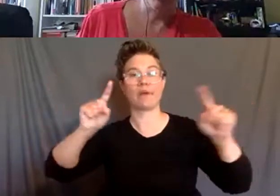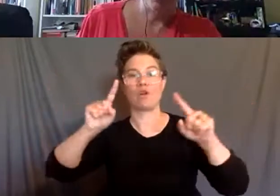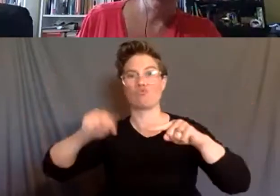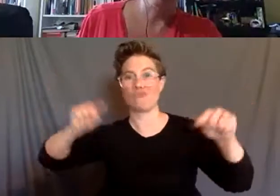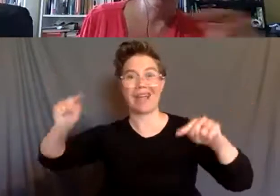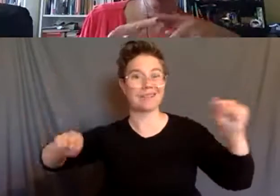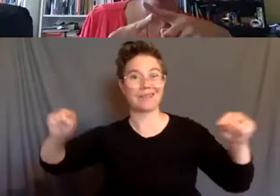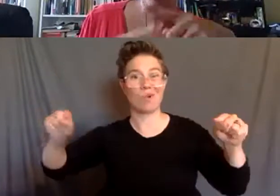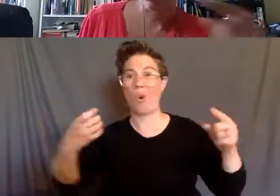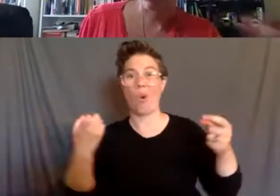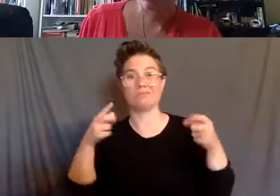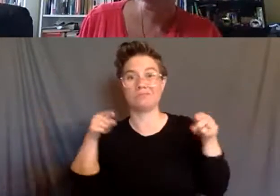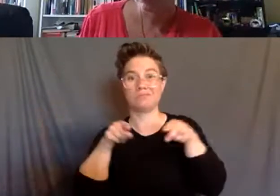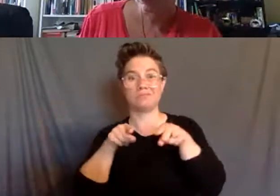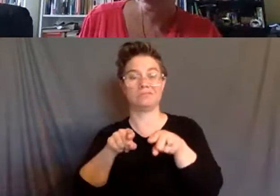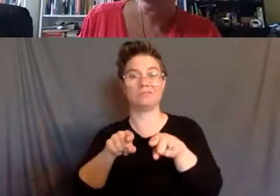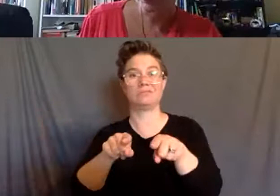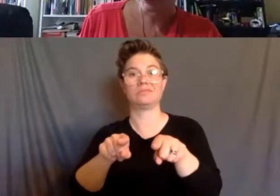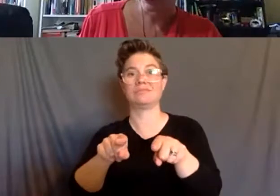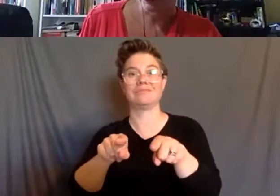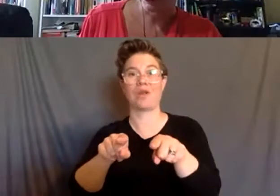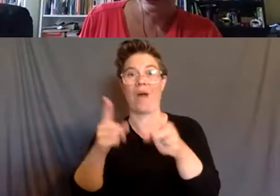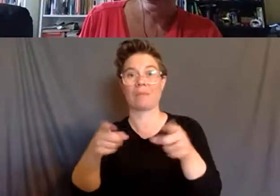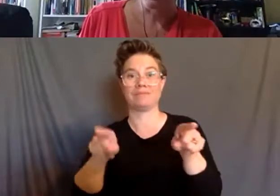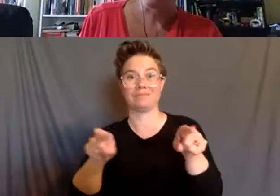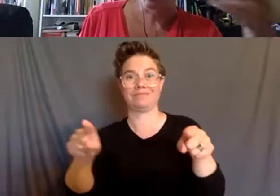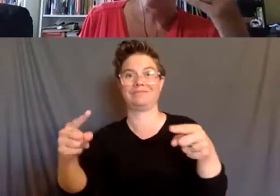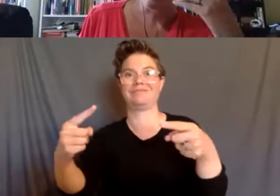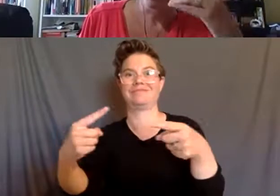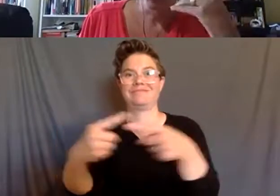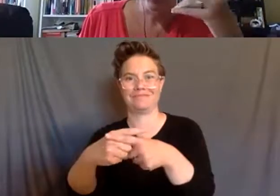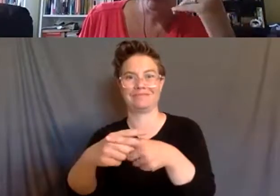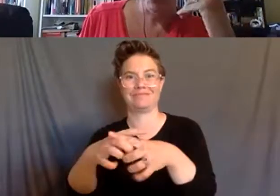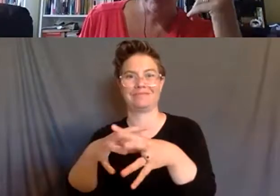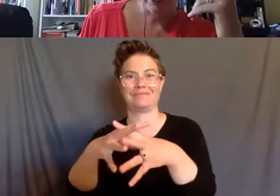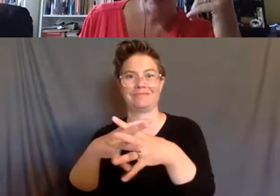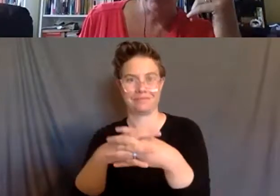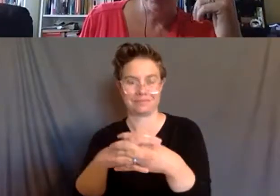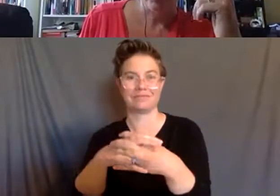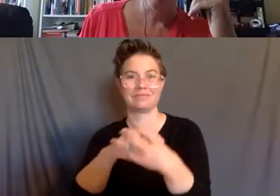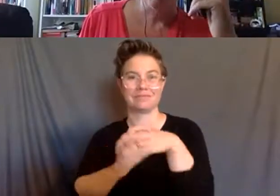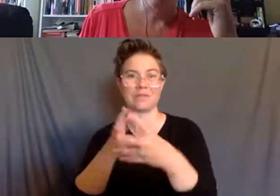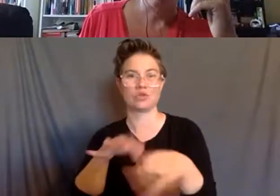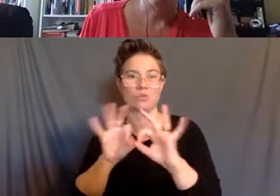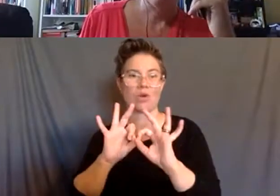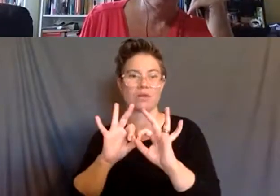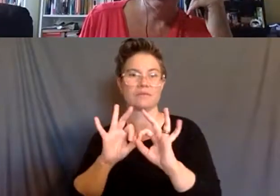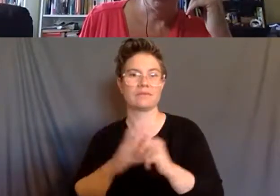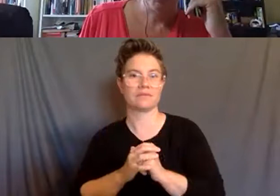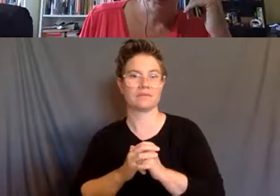parallel lines like they actually are intersecting. And that's why I think it's so imperative for